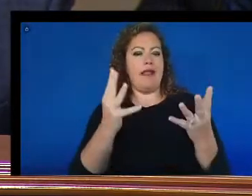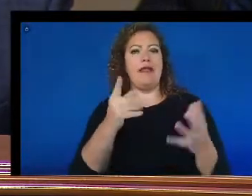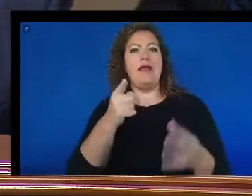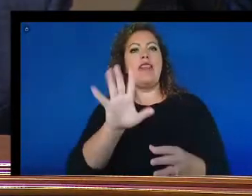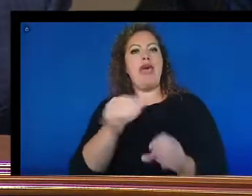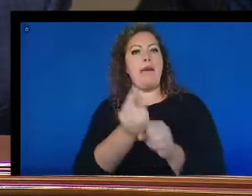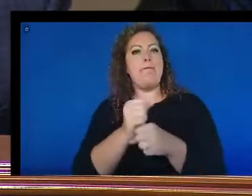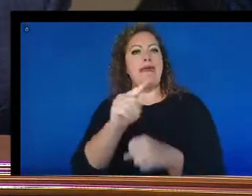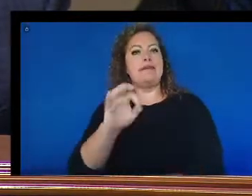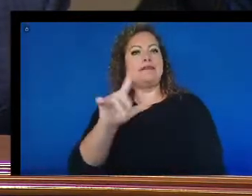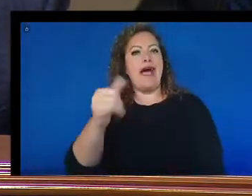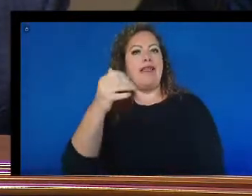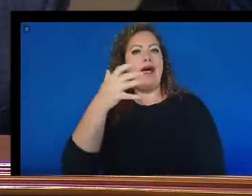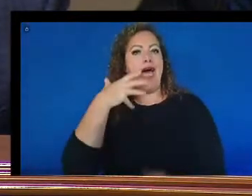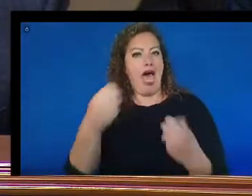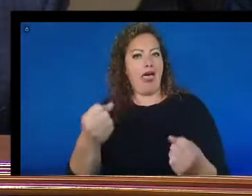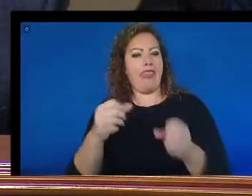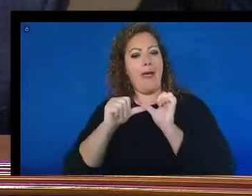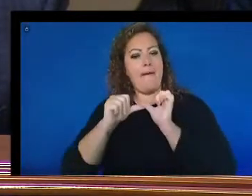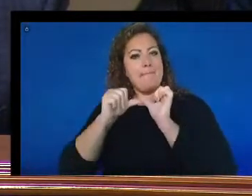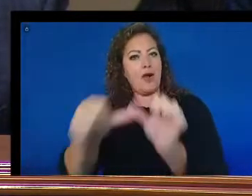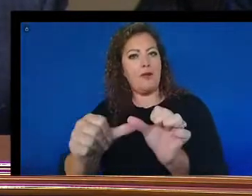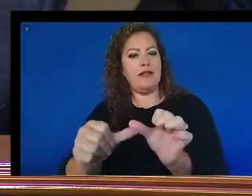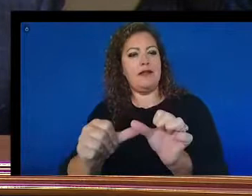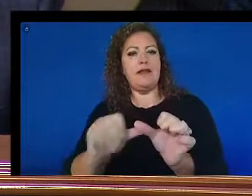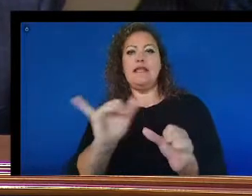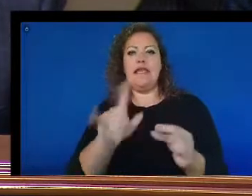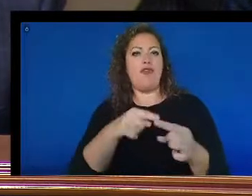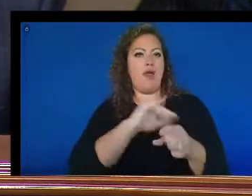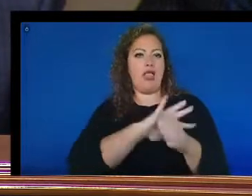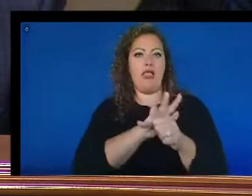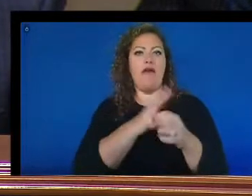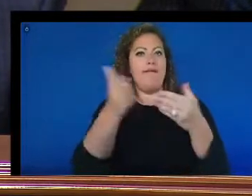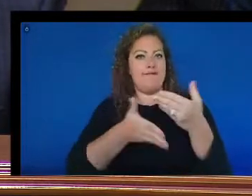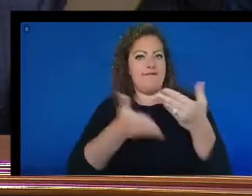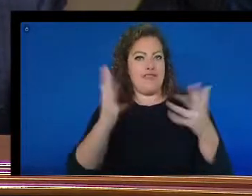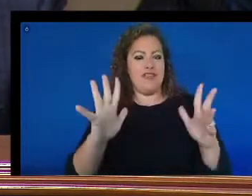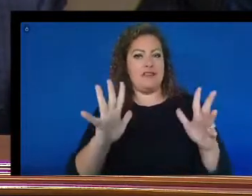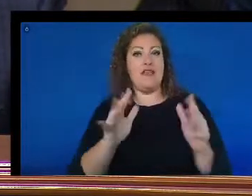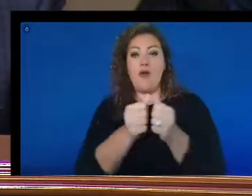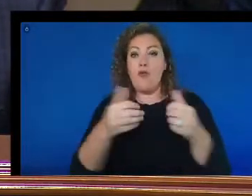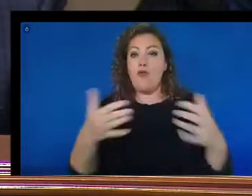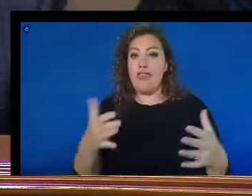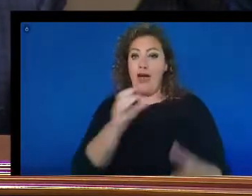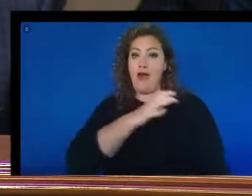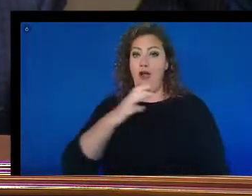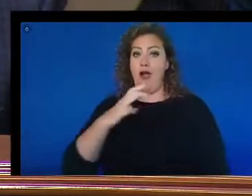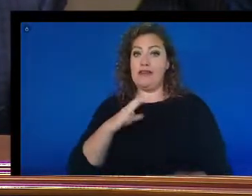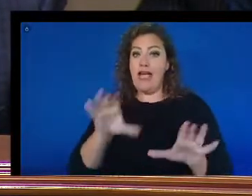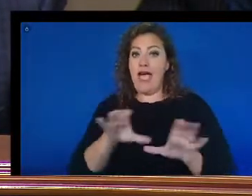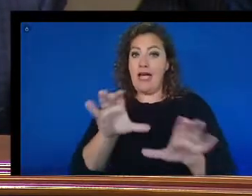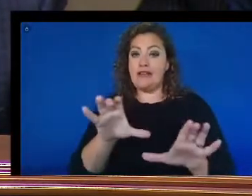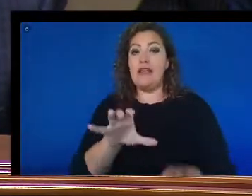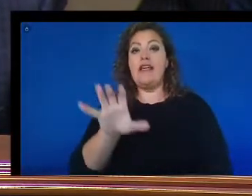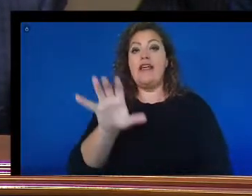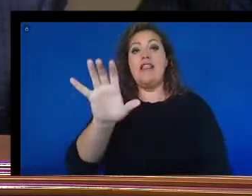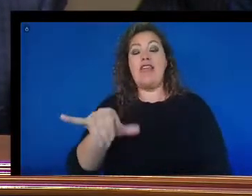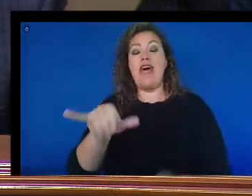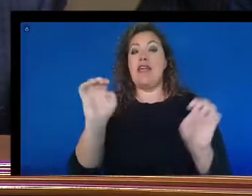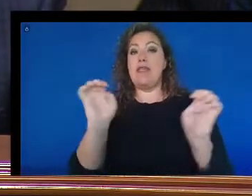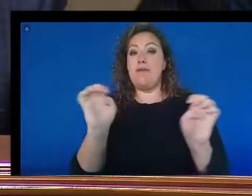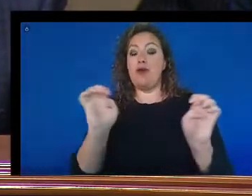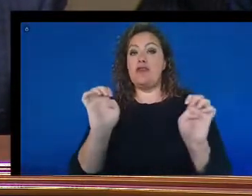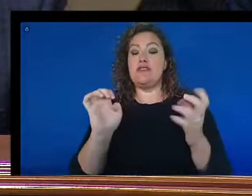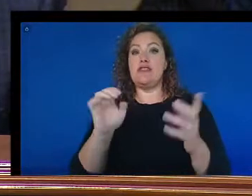after this pandemic is completely done. Without congressional action, however, these emergency provisions